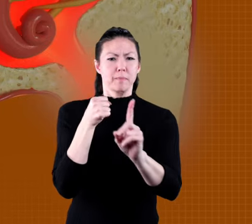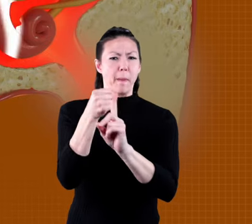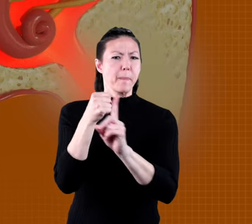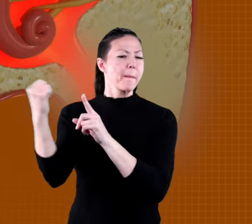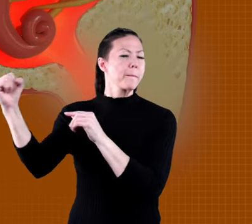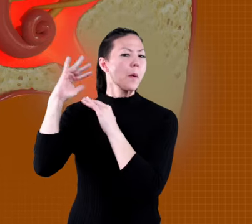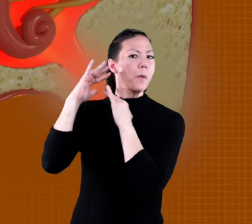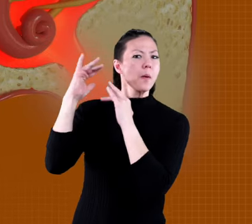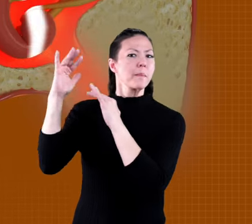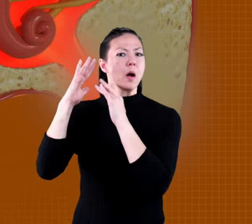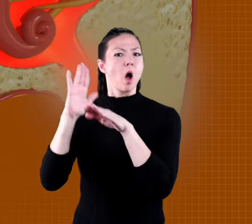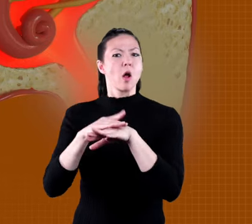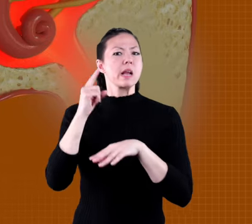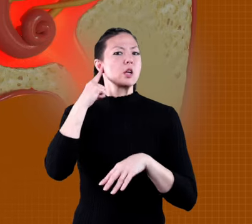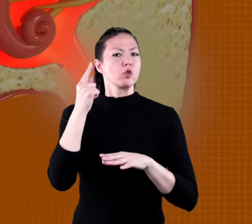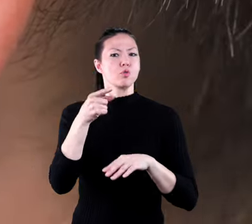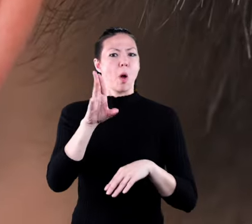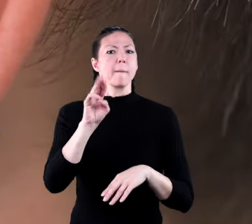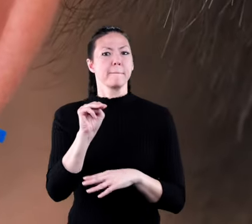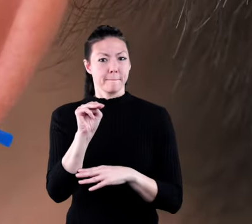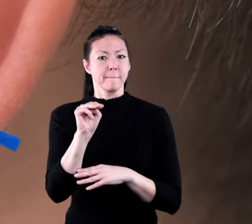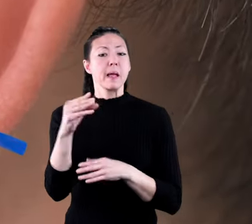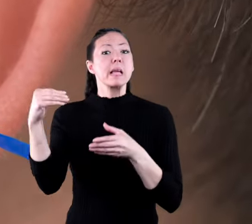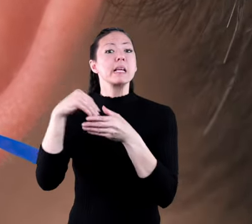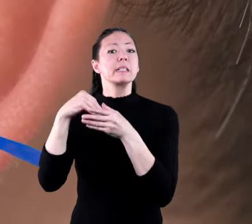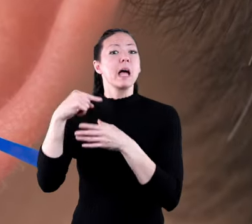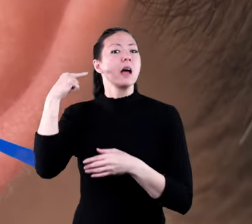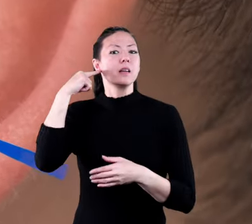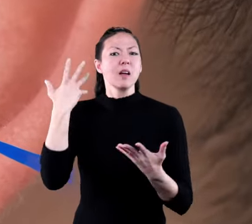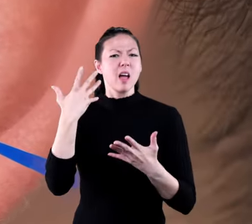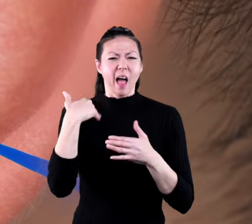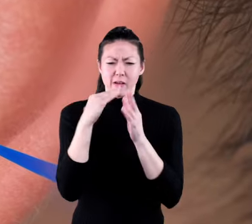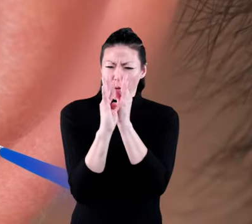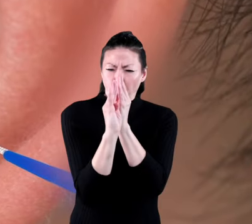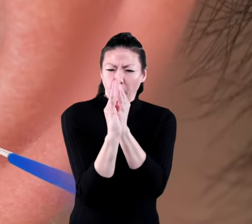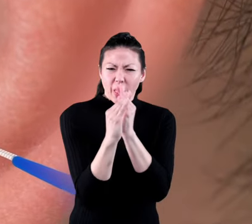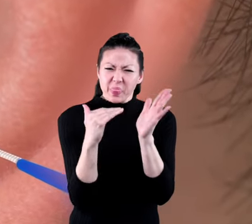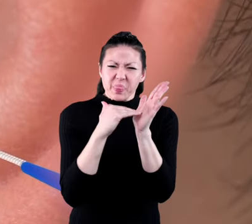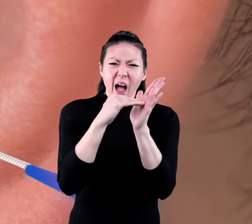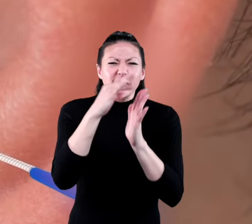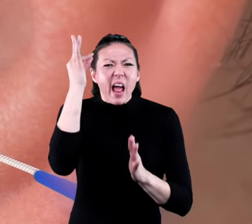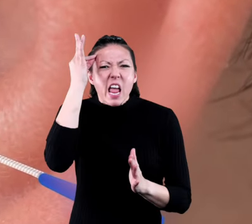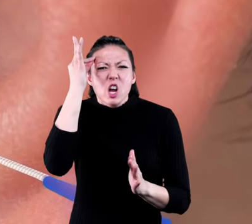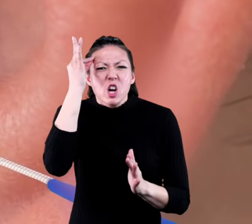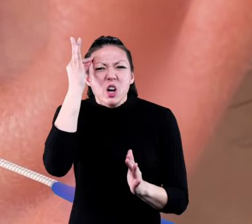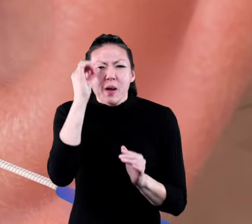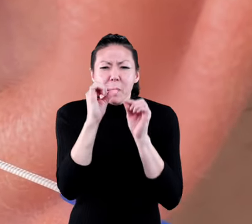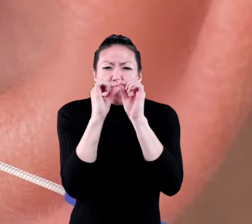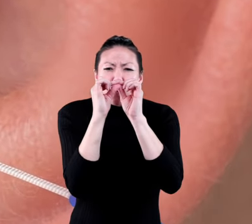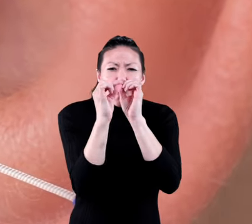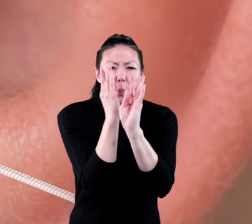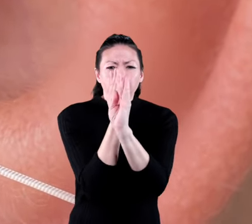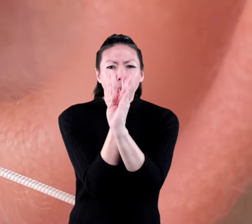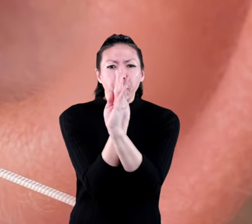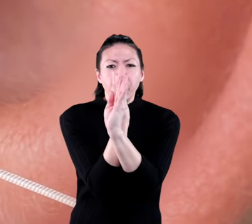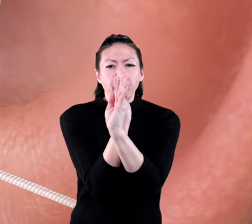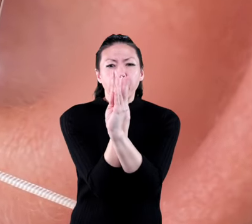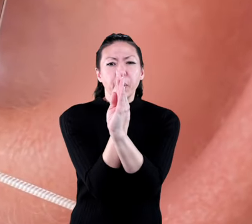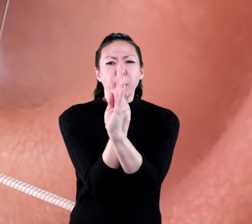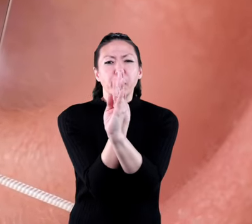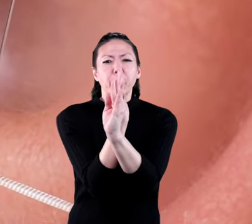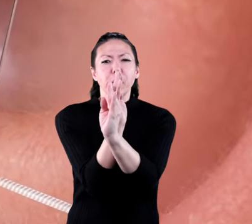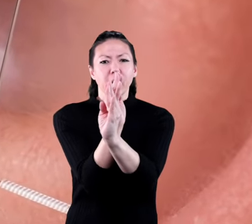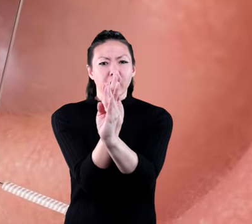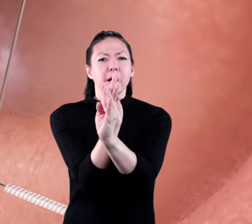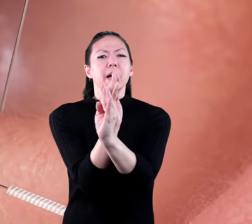and directs them to the eardrum the inner ear is lined with thousands of tiny hairs that are so small they could fit